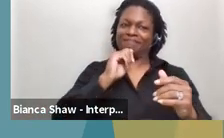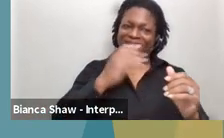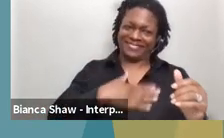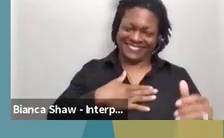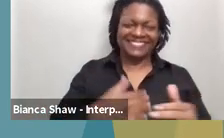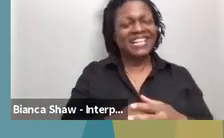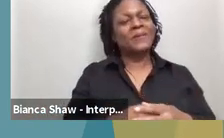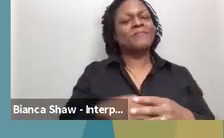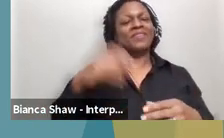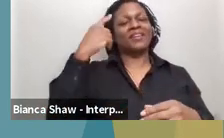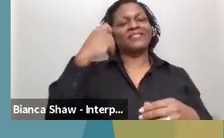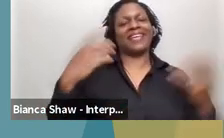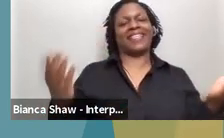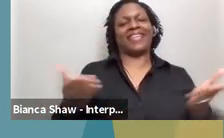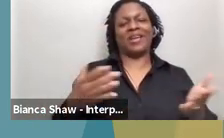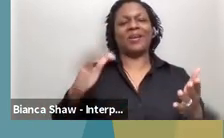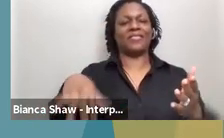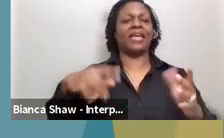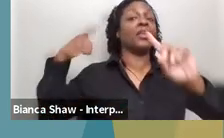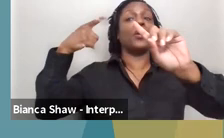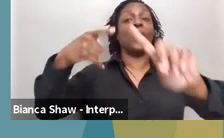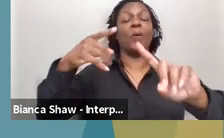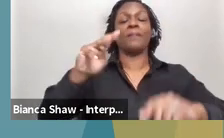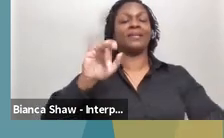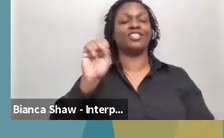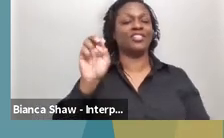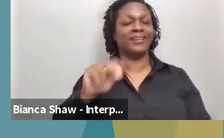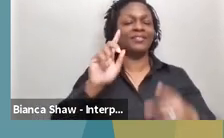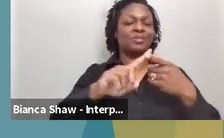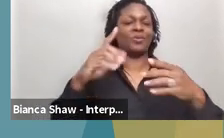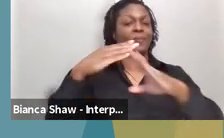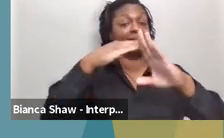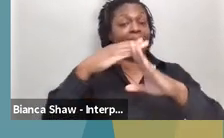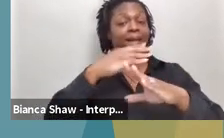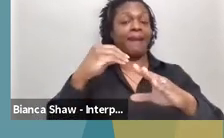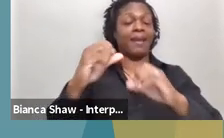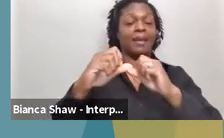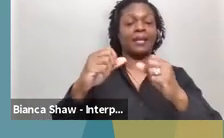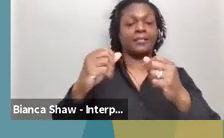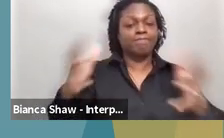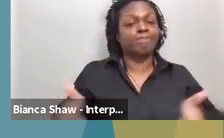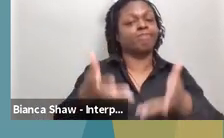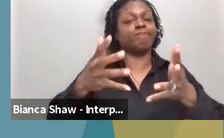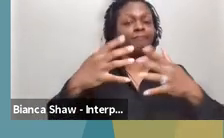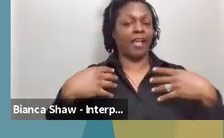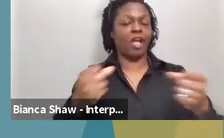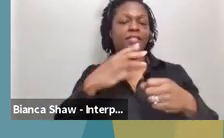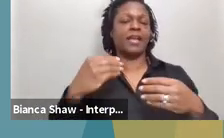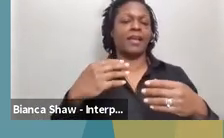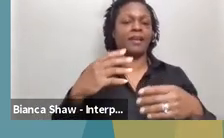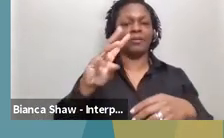promote the health and wellness of individuals and communities within Louisiana. And we accomplish this through education,